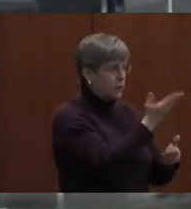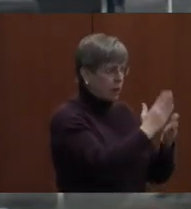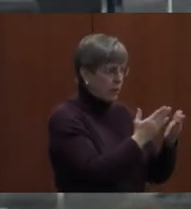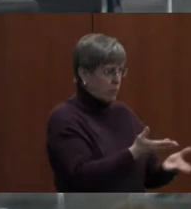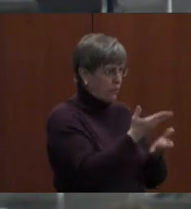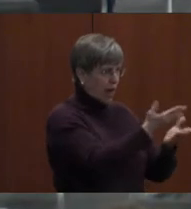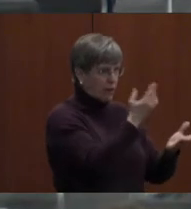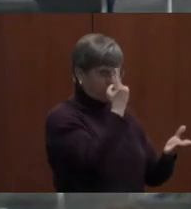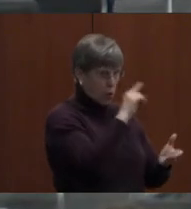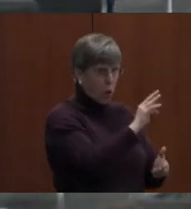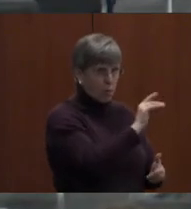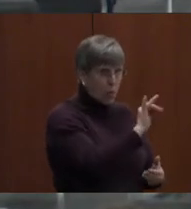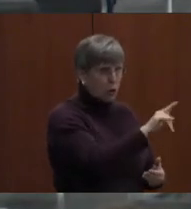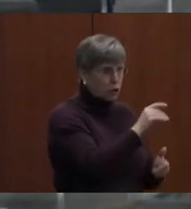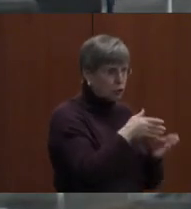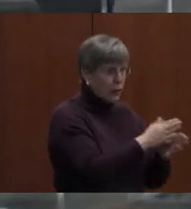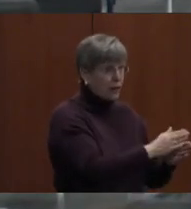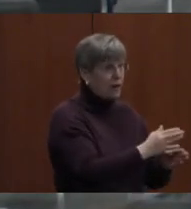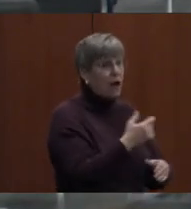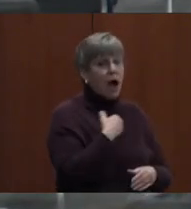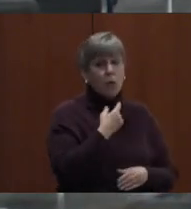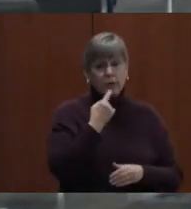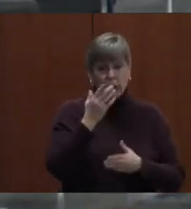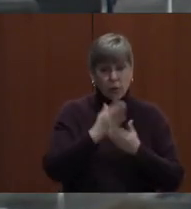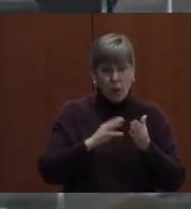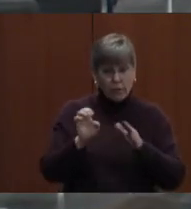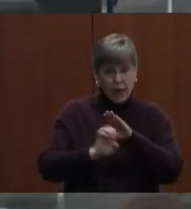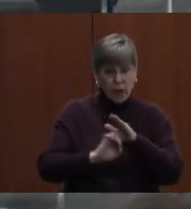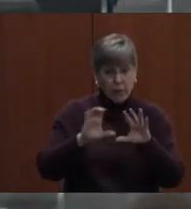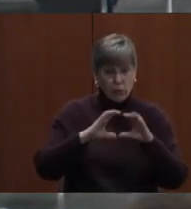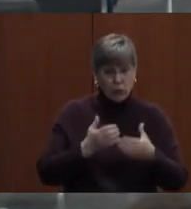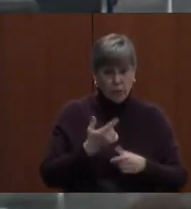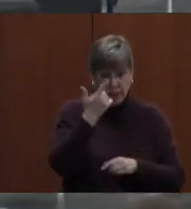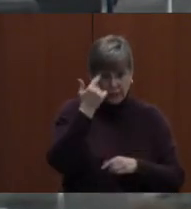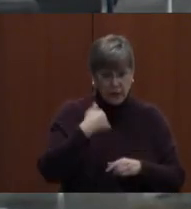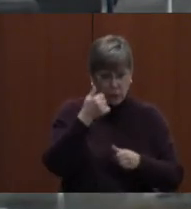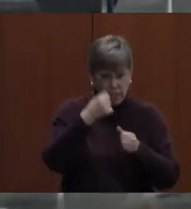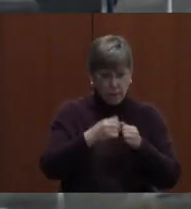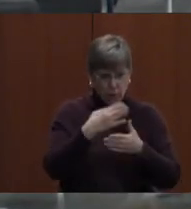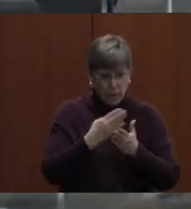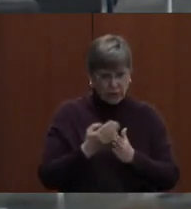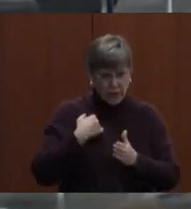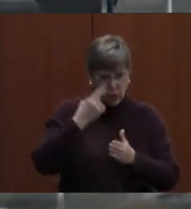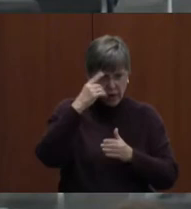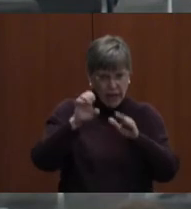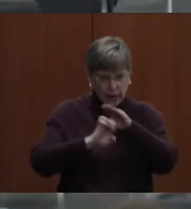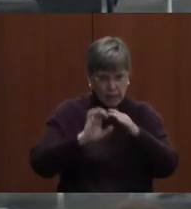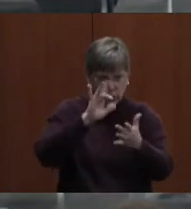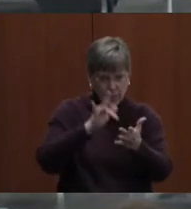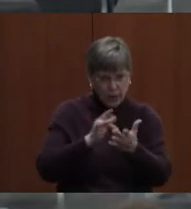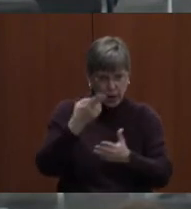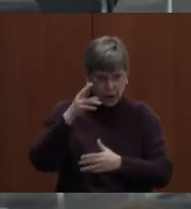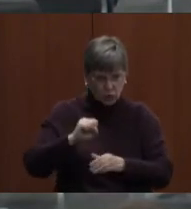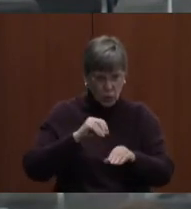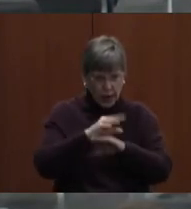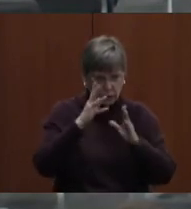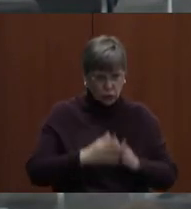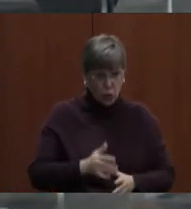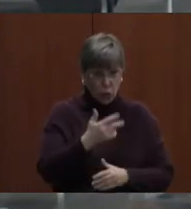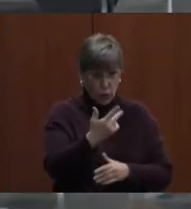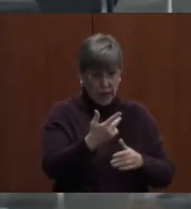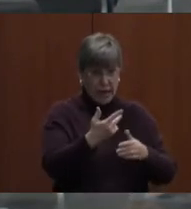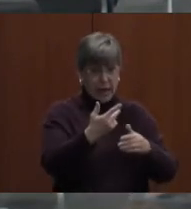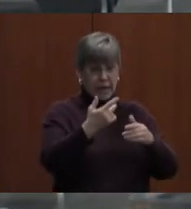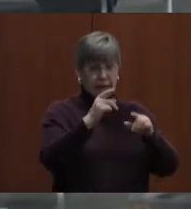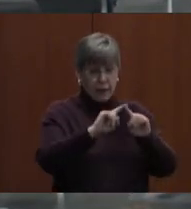there too, right? Yeah, I wouldn't say that they're part of that elementary group, because I'm remembering the budget. I think we have elementary, middle, and high school counselors on three separate